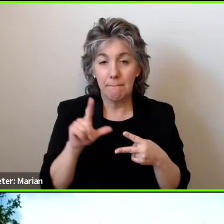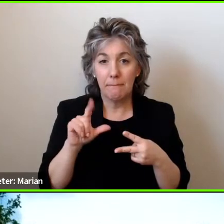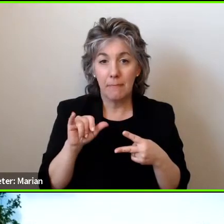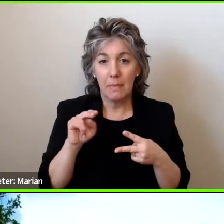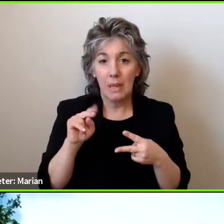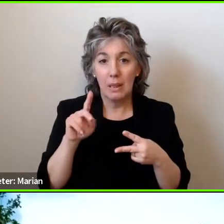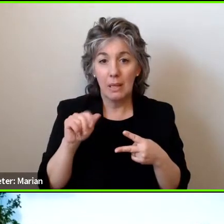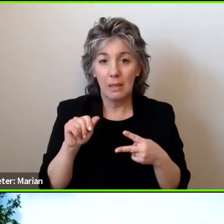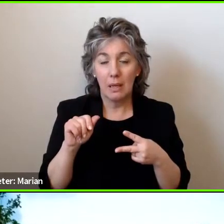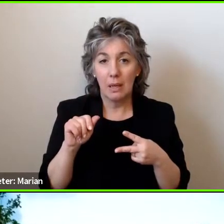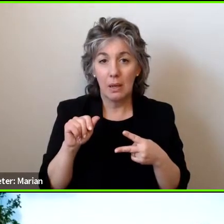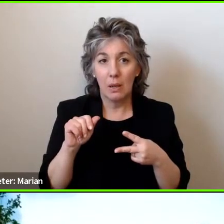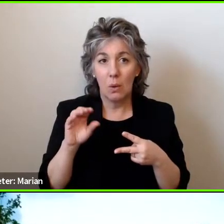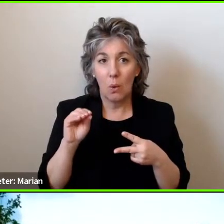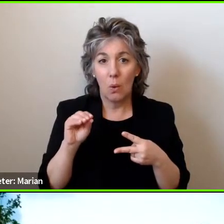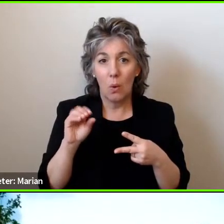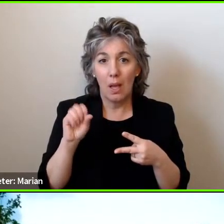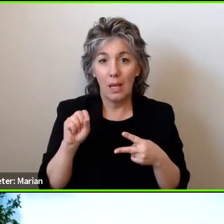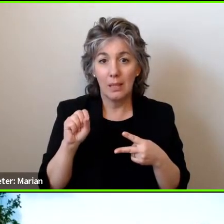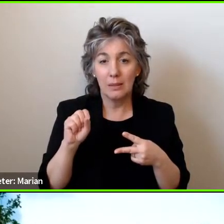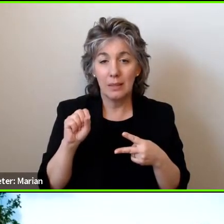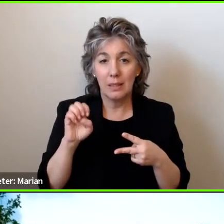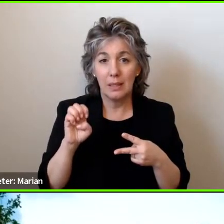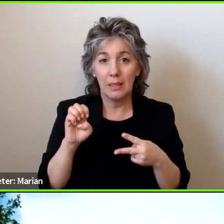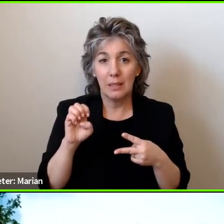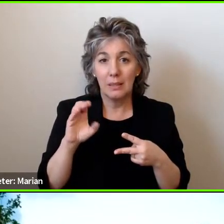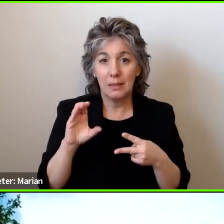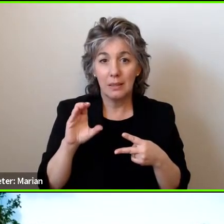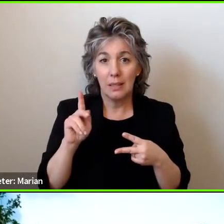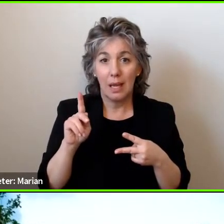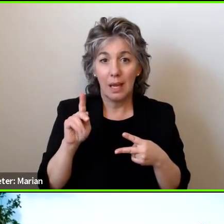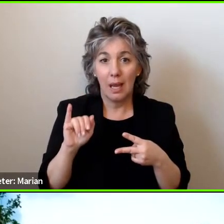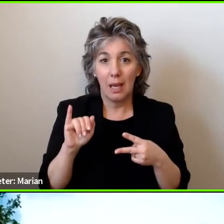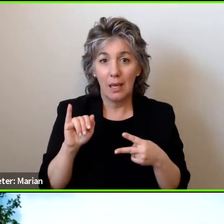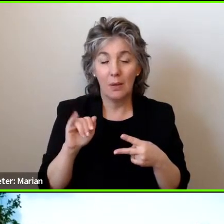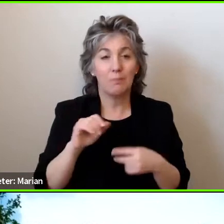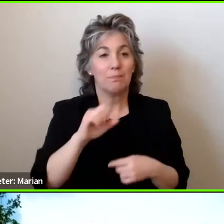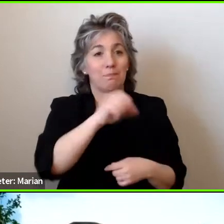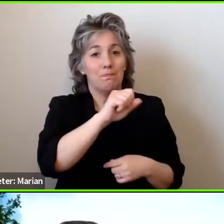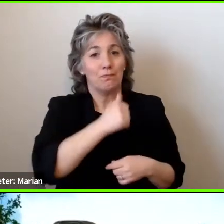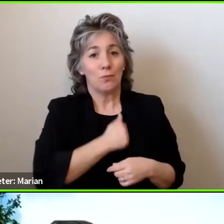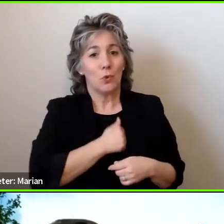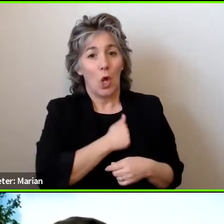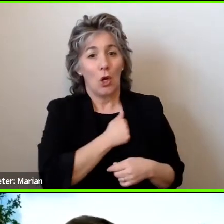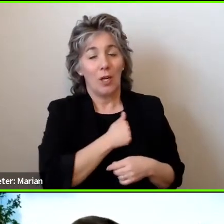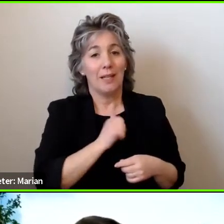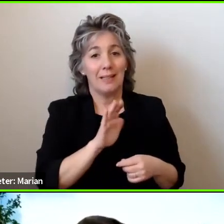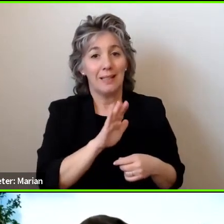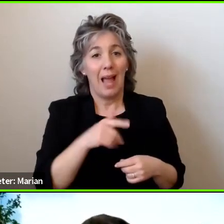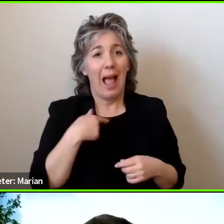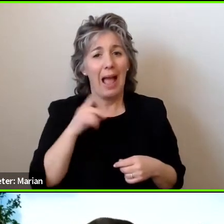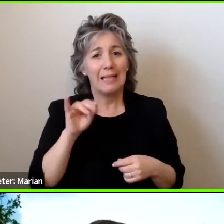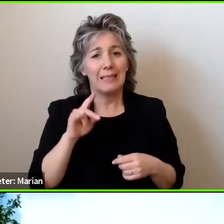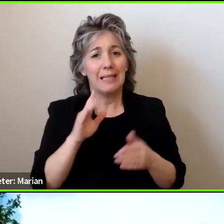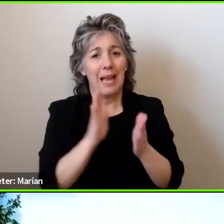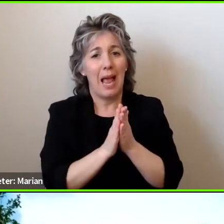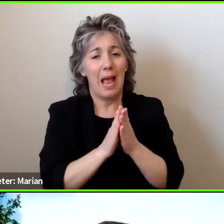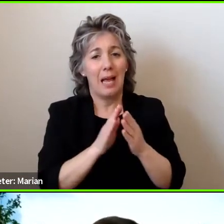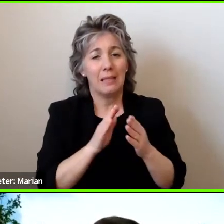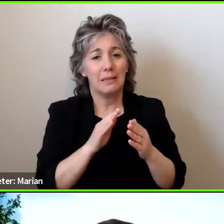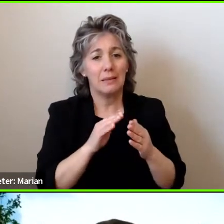Linda Osecki, O-S-I-E-C-K-I. Yeah, sorry. I was the person who had asked about the widths.